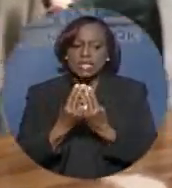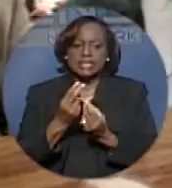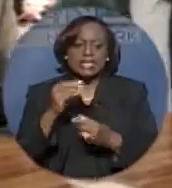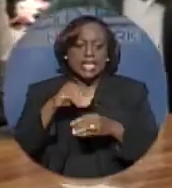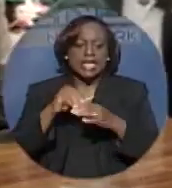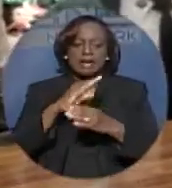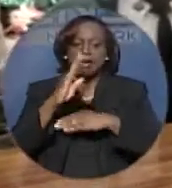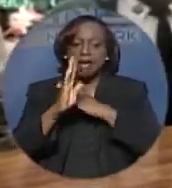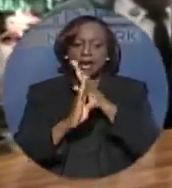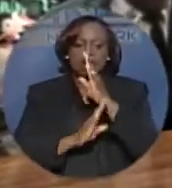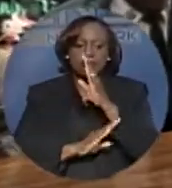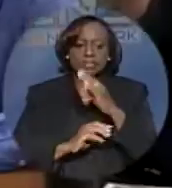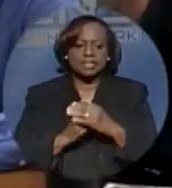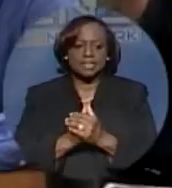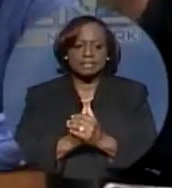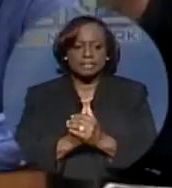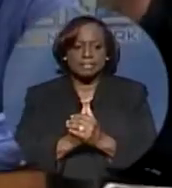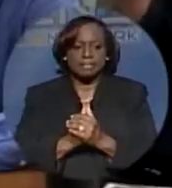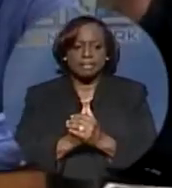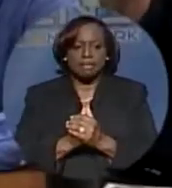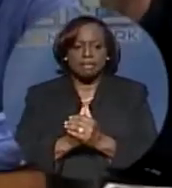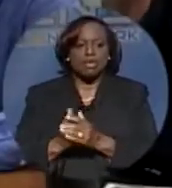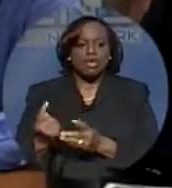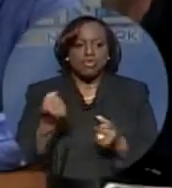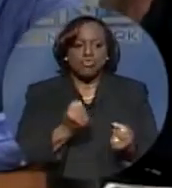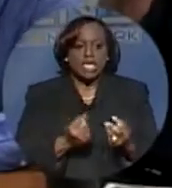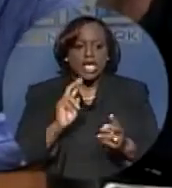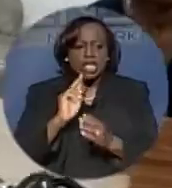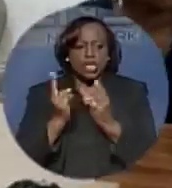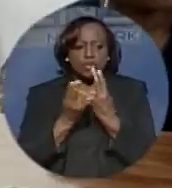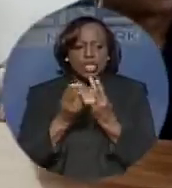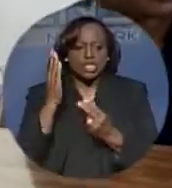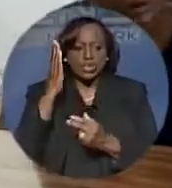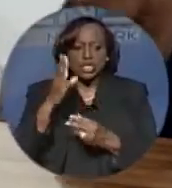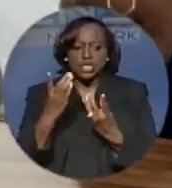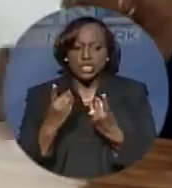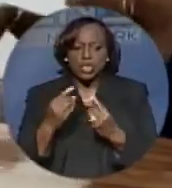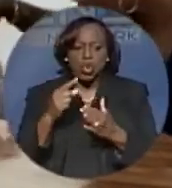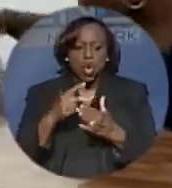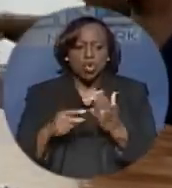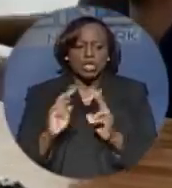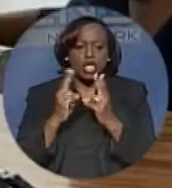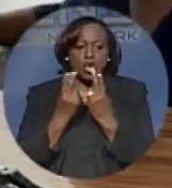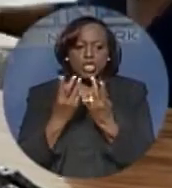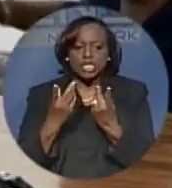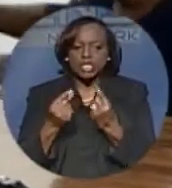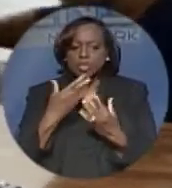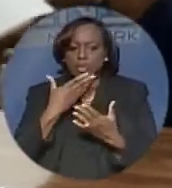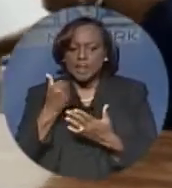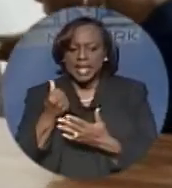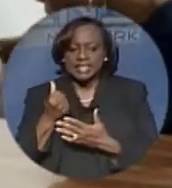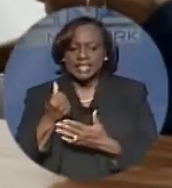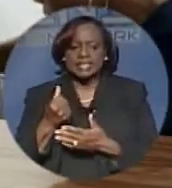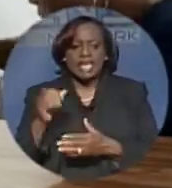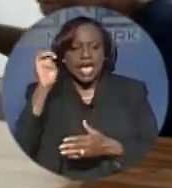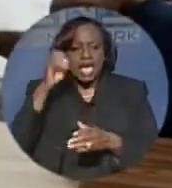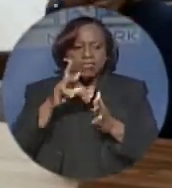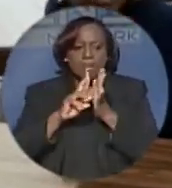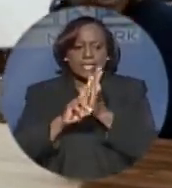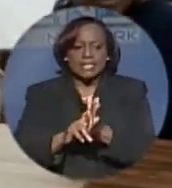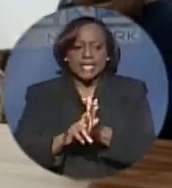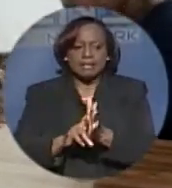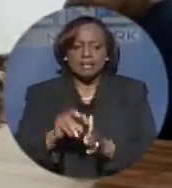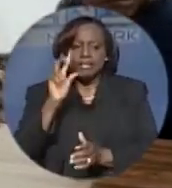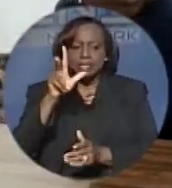some resolution... Trade unions would do what trade unions do best. Ferguson, who represents the three unions, says that although